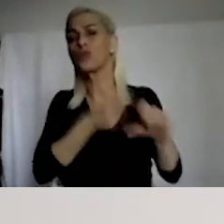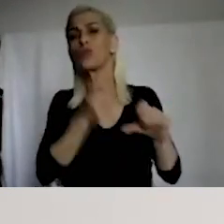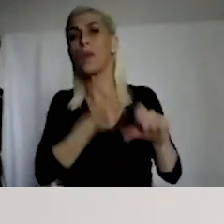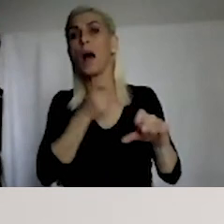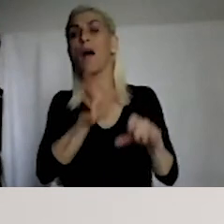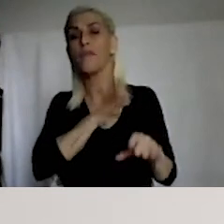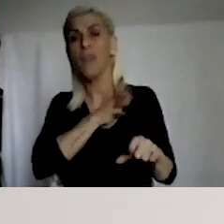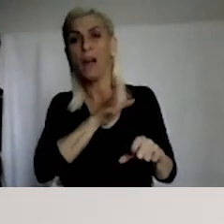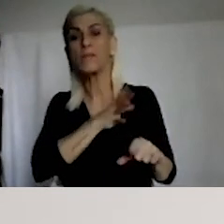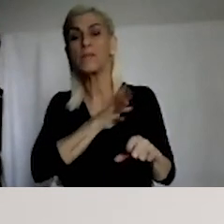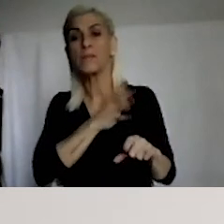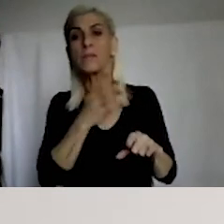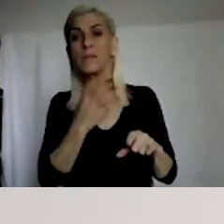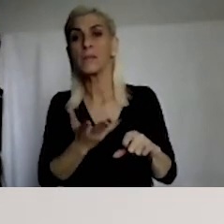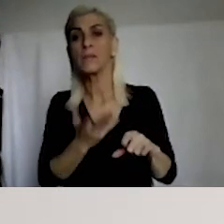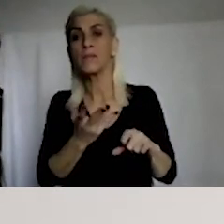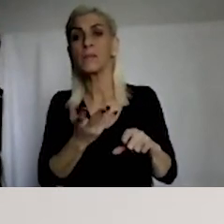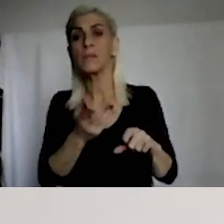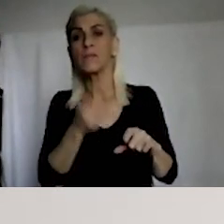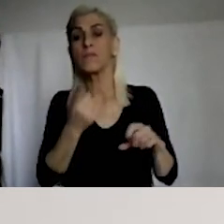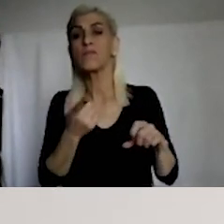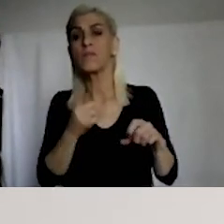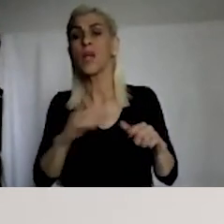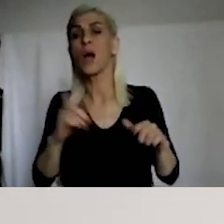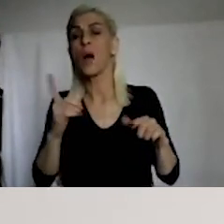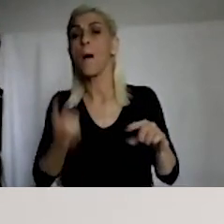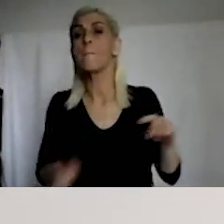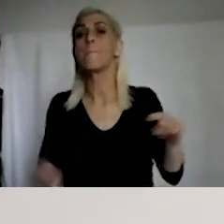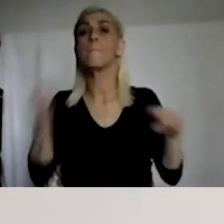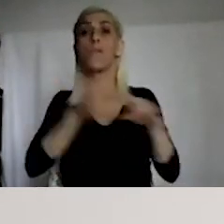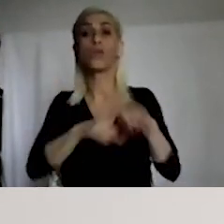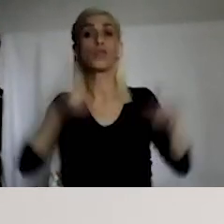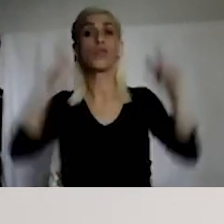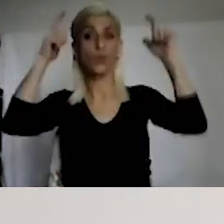So the positive obligations are tackled here.